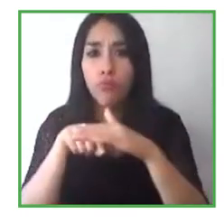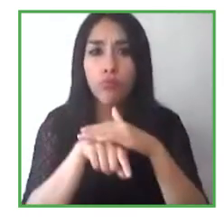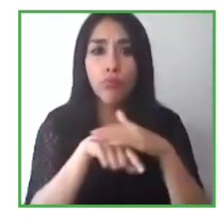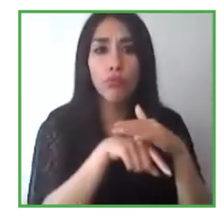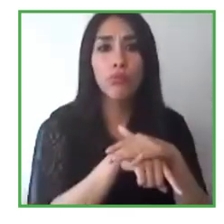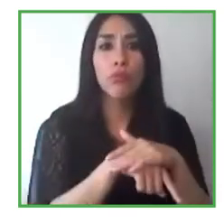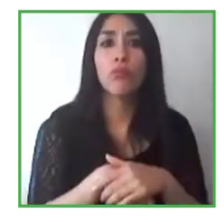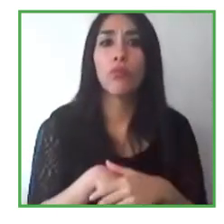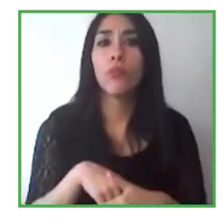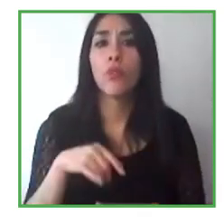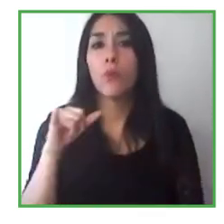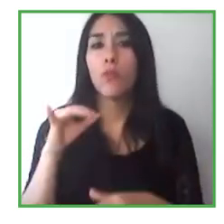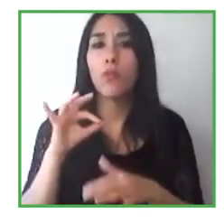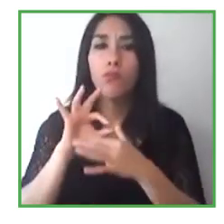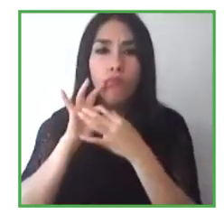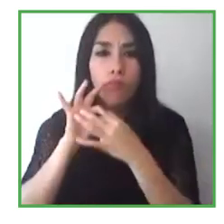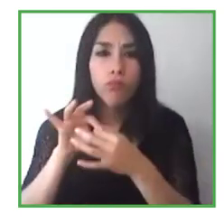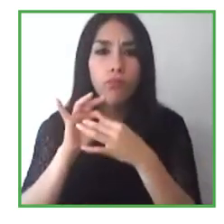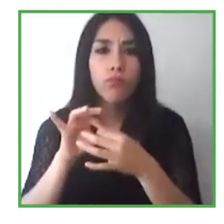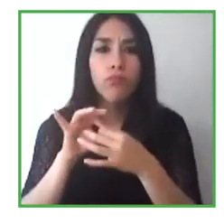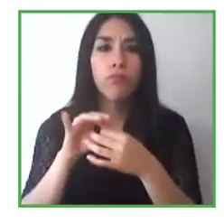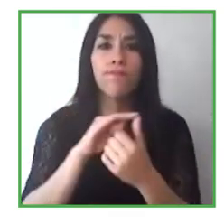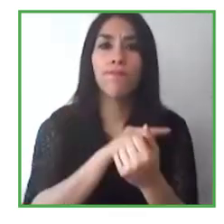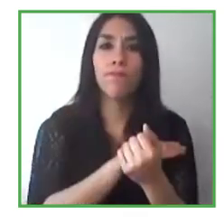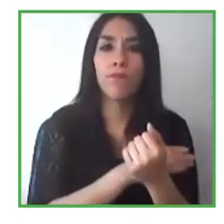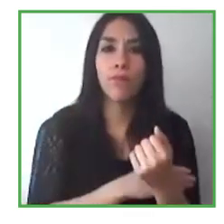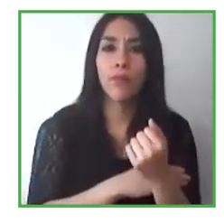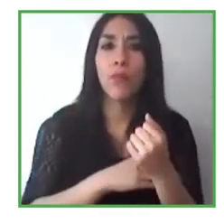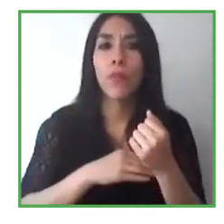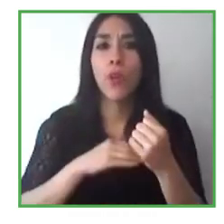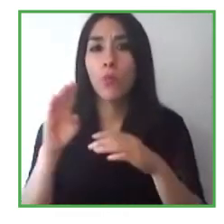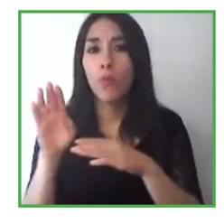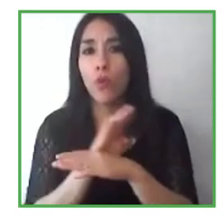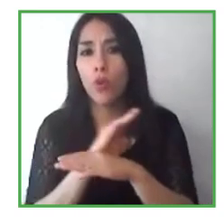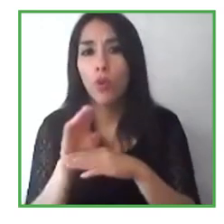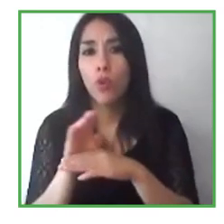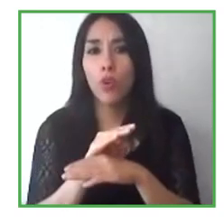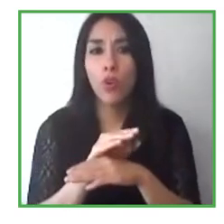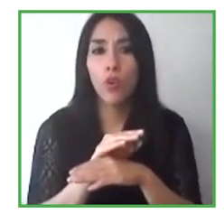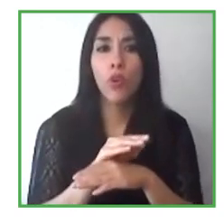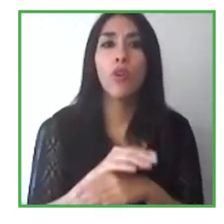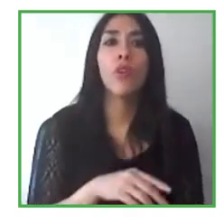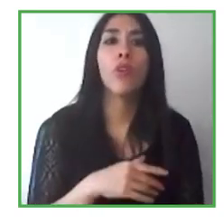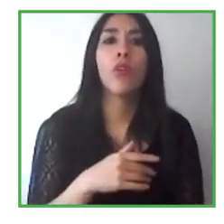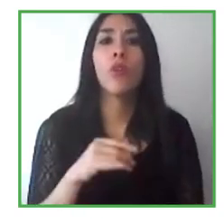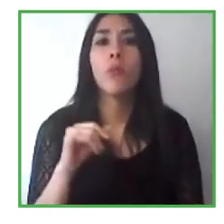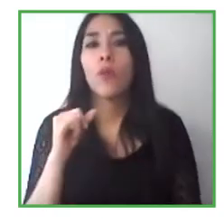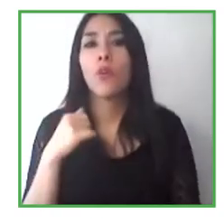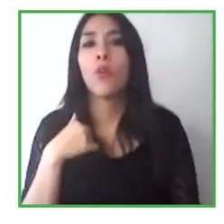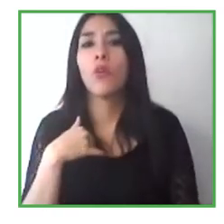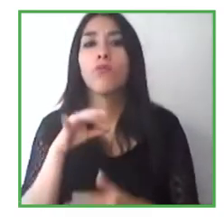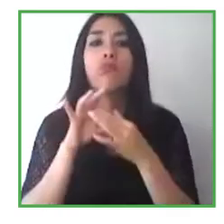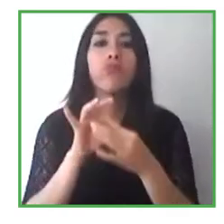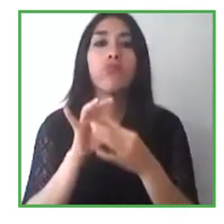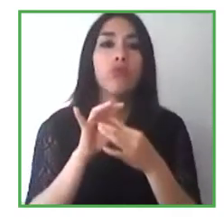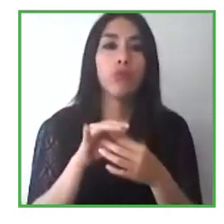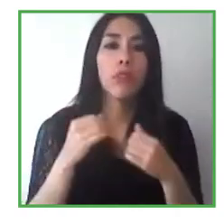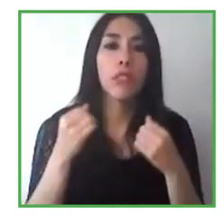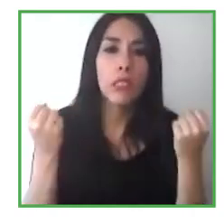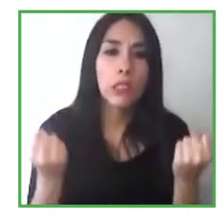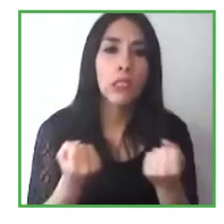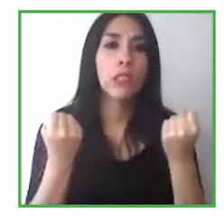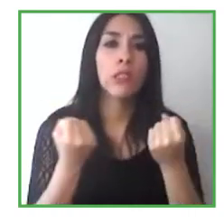and Microsoft philanthropy specifically. It is through these efforts that we can really see just how much